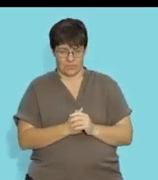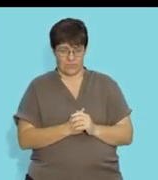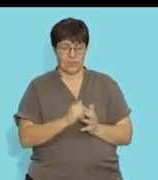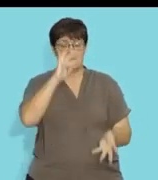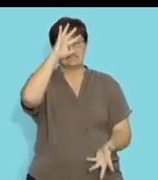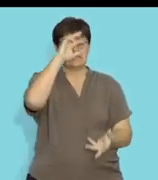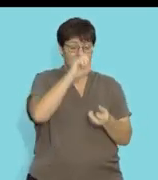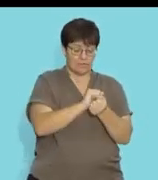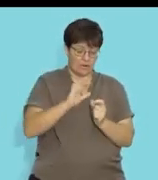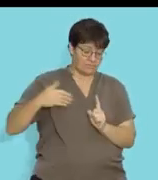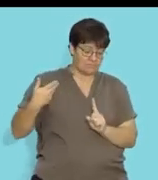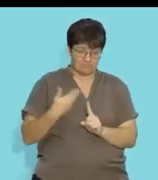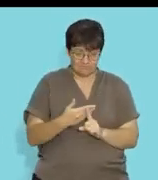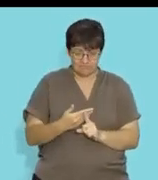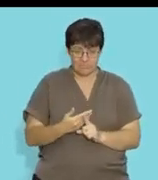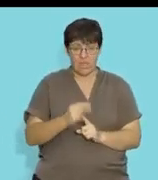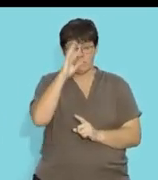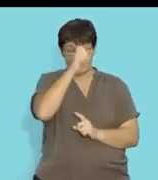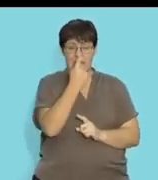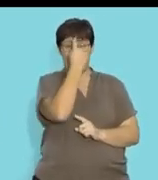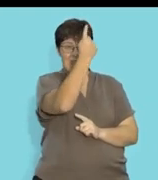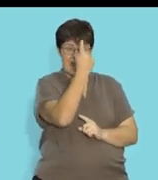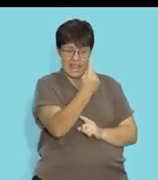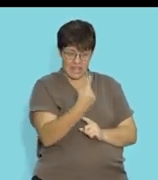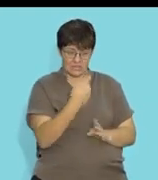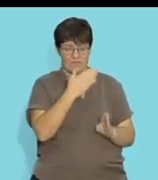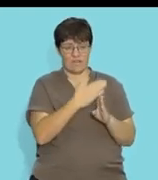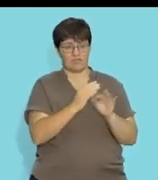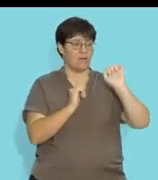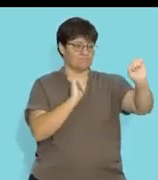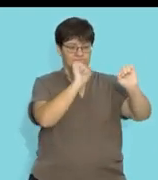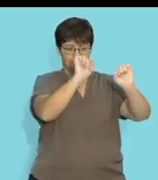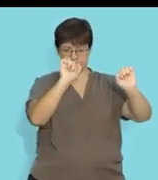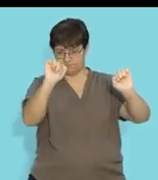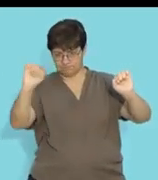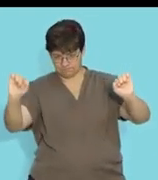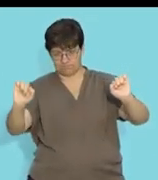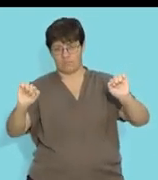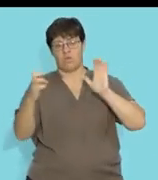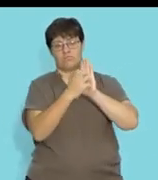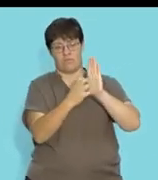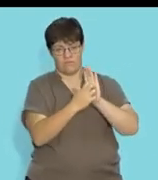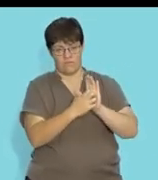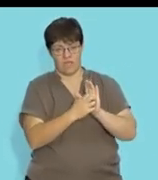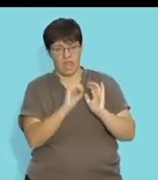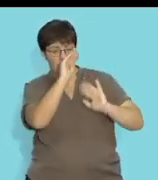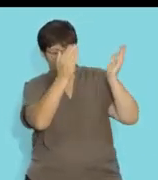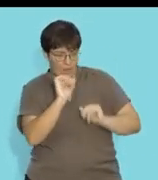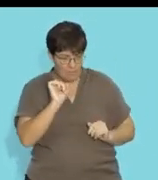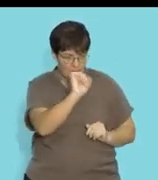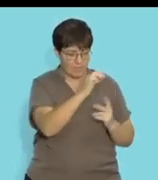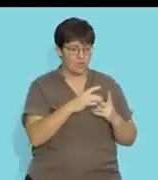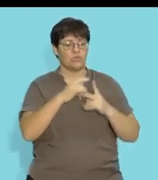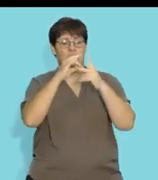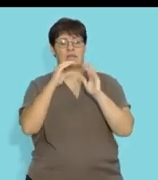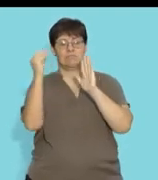equal. Now, just to summarize what we've looked at, remember, every type of function has its own graph with a